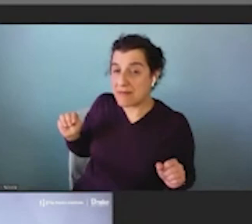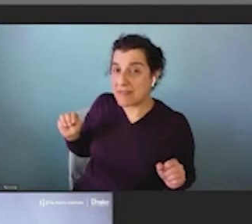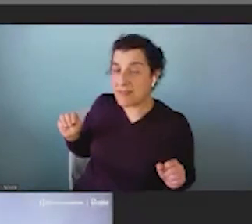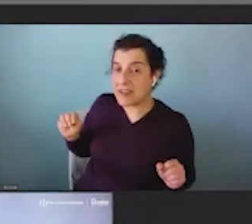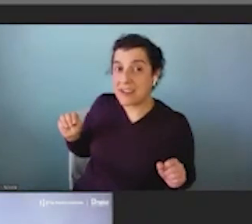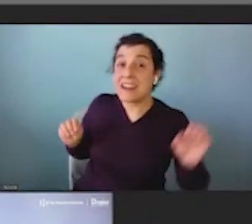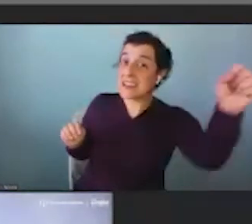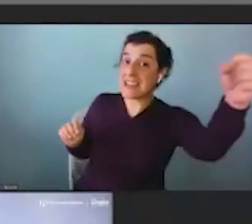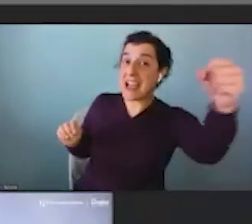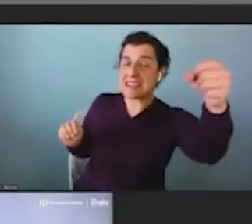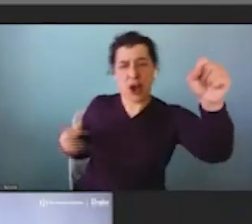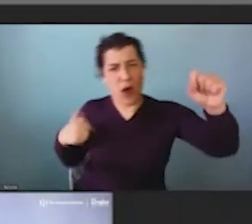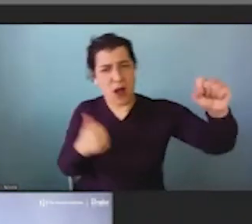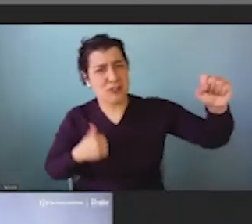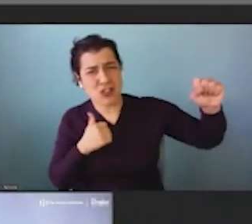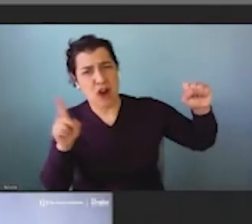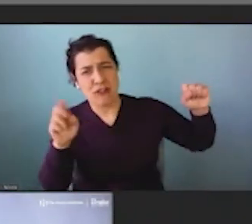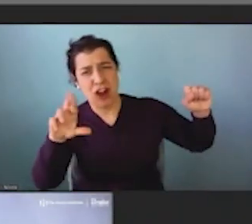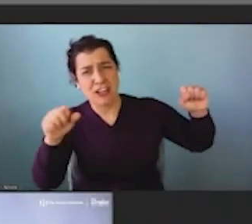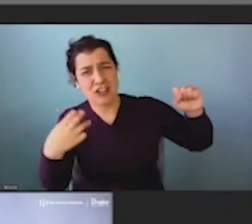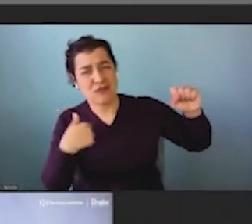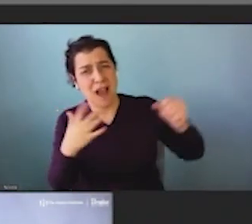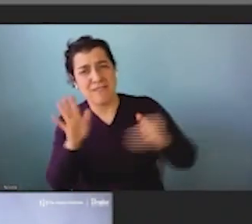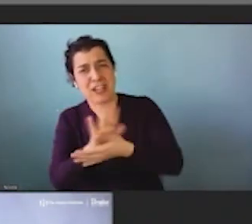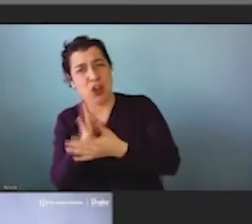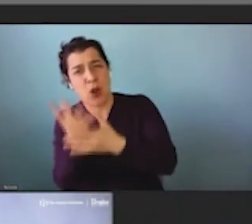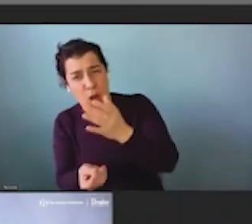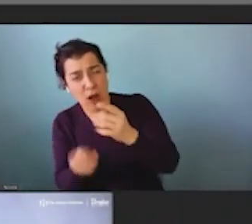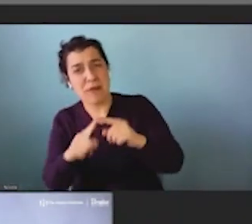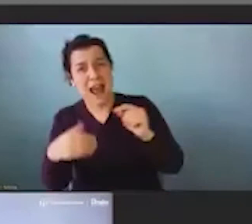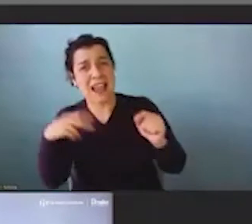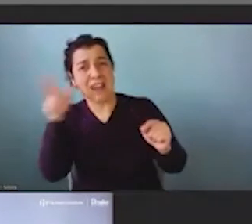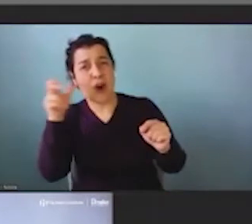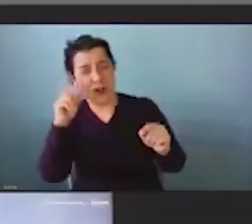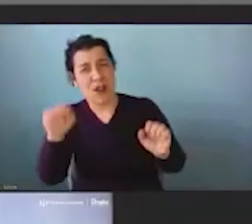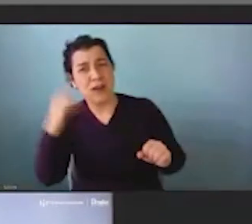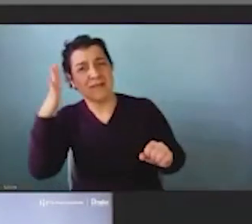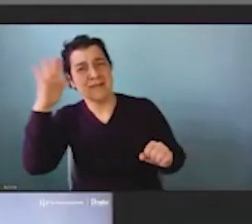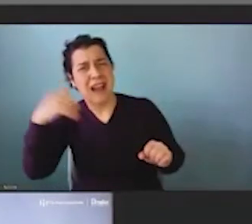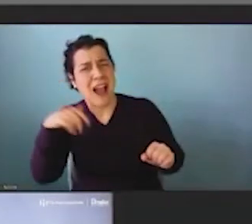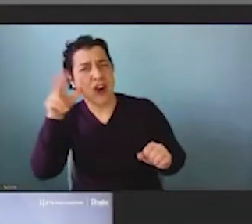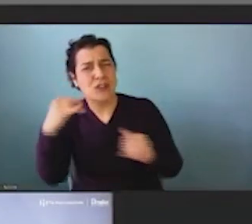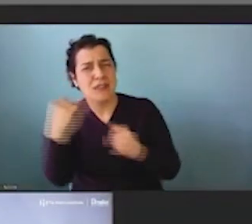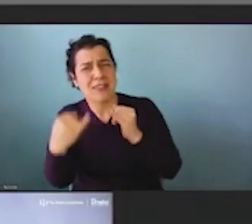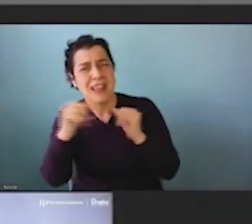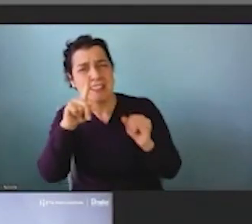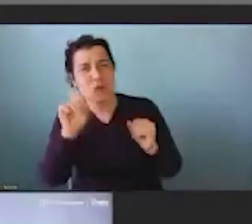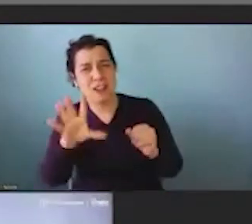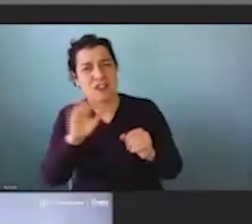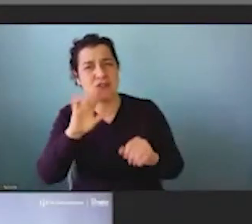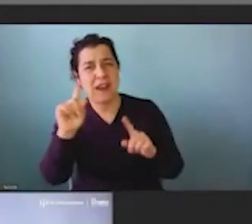Yes. Okay. I'm sorry, Darius. I lost video. So at least I have audio. I just heard the last question and your answer